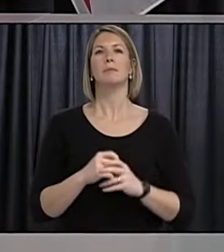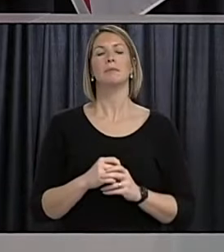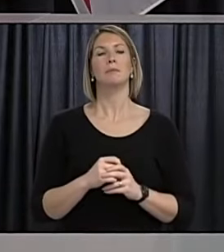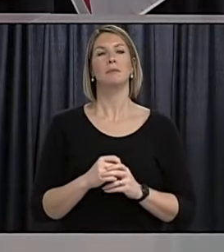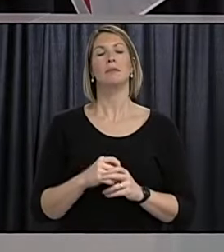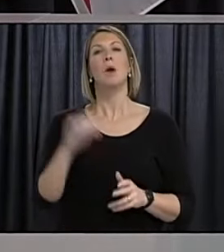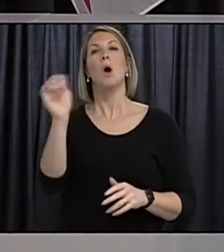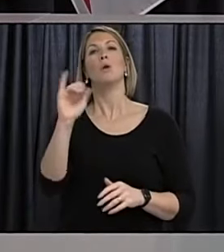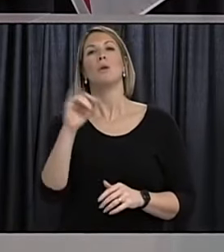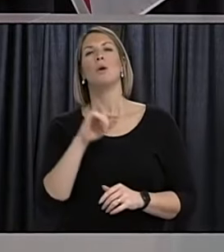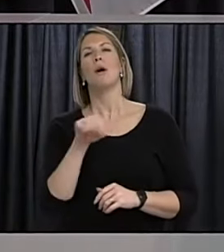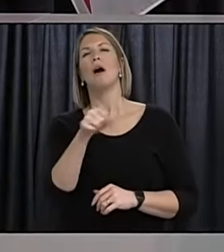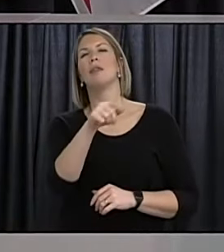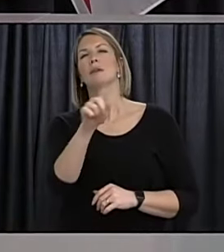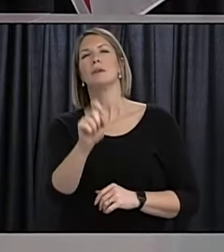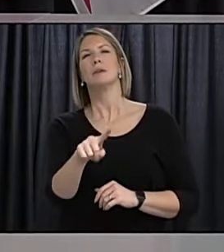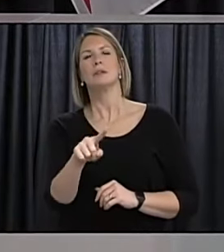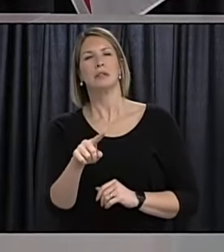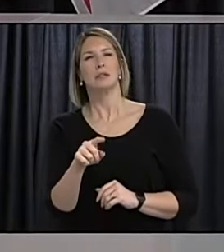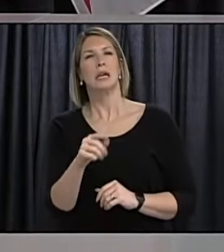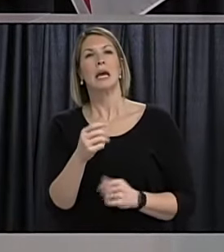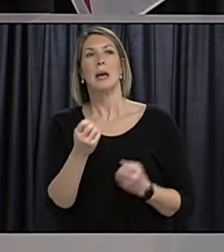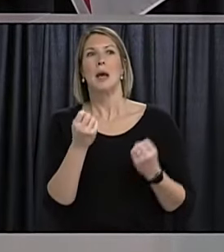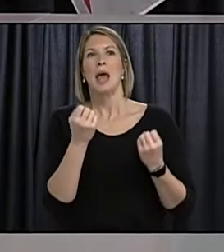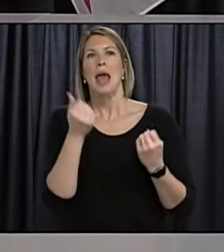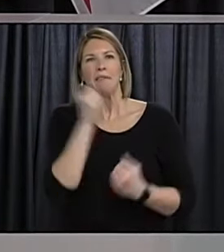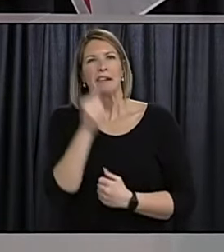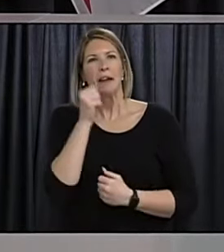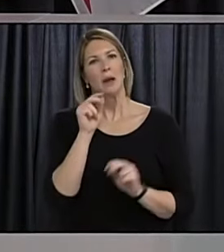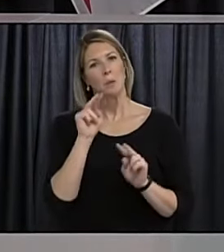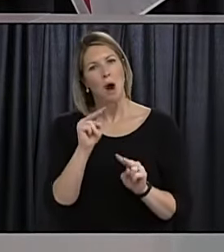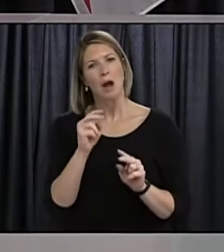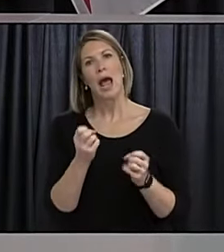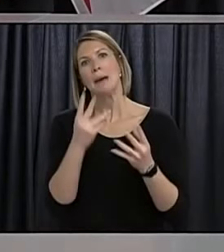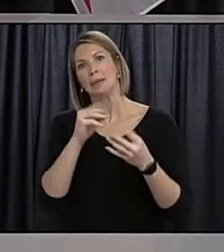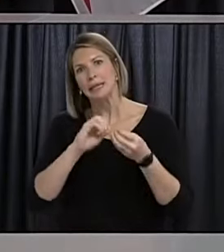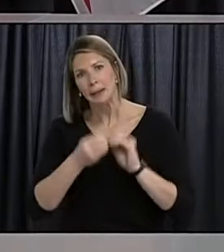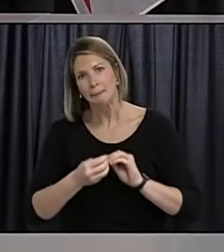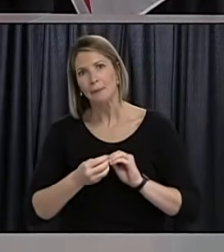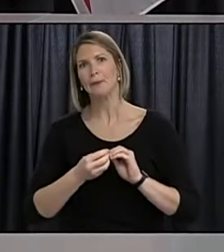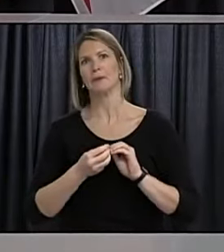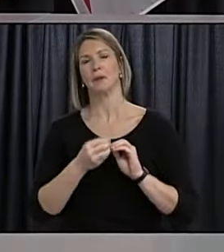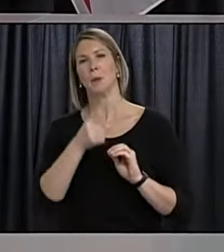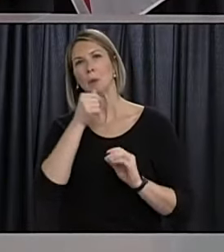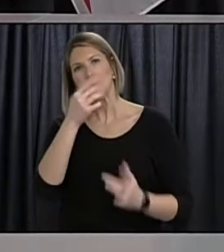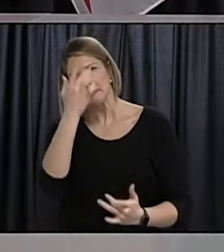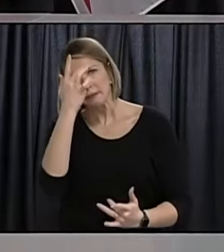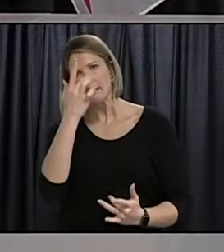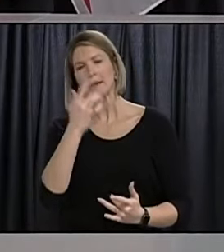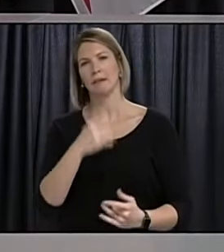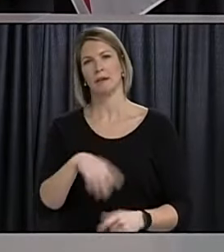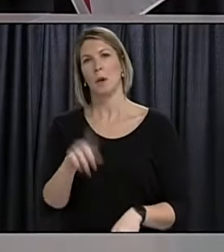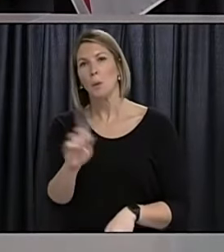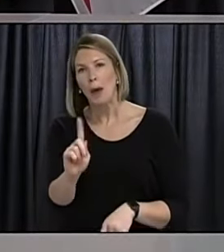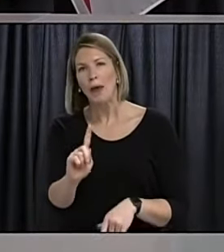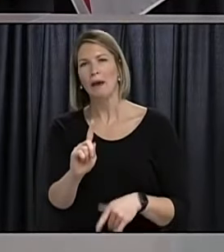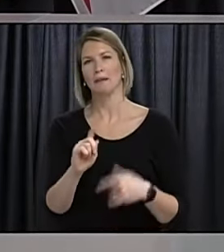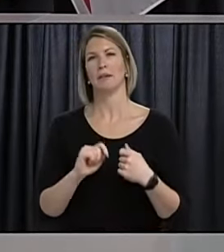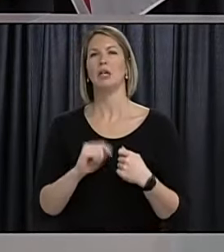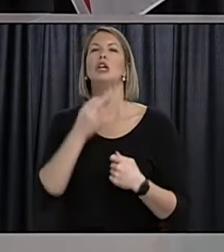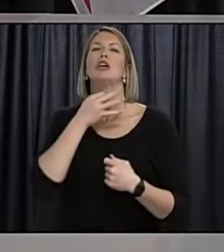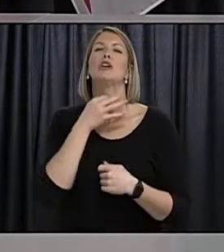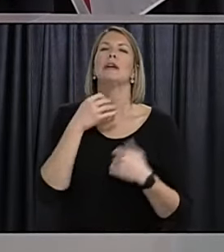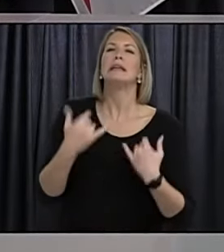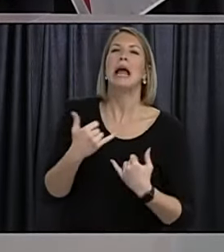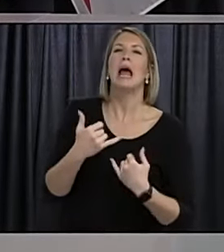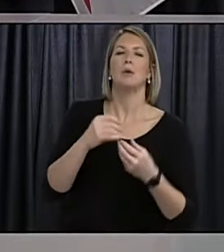a lot of people are also interested in the numbers of vaccinations as well will you be routinely putting out the number of